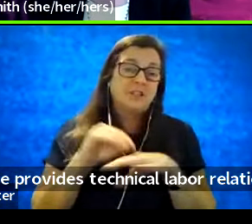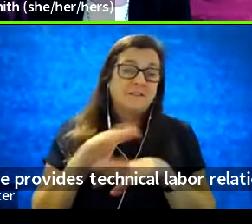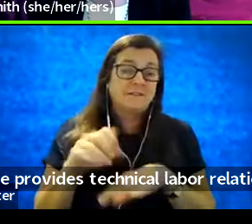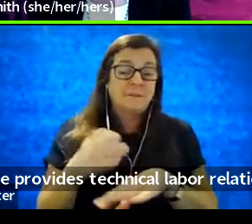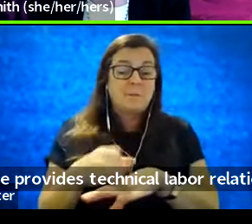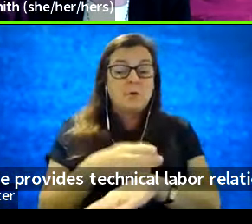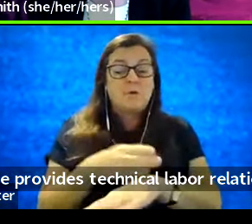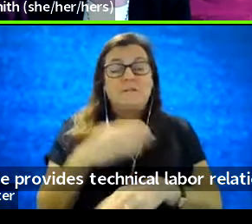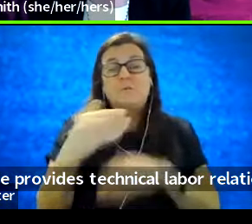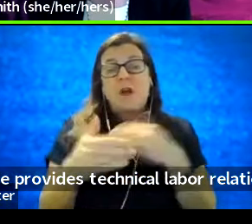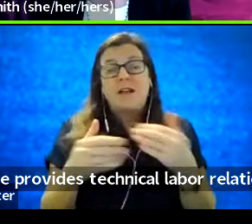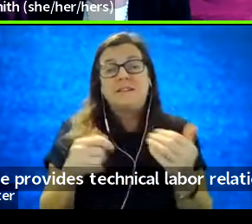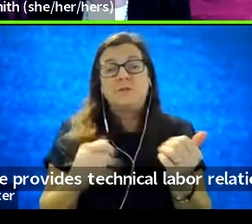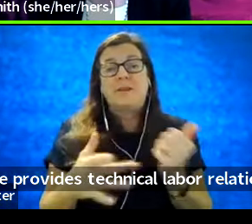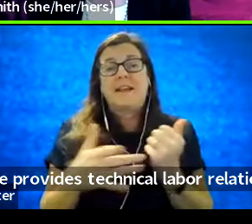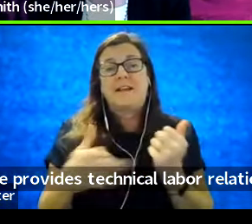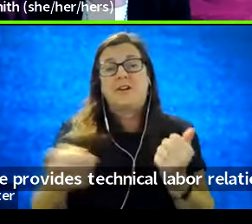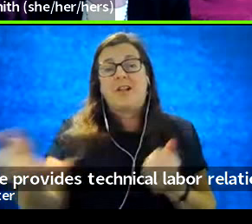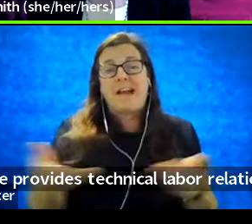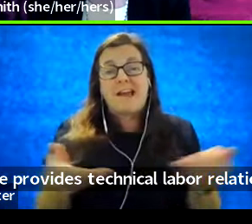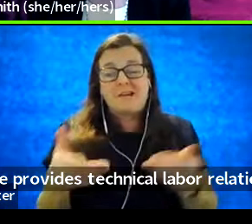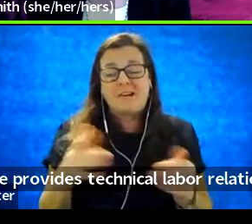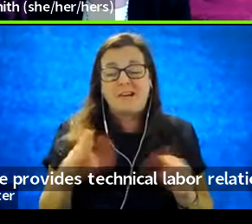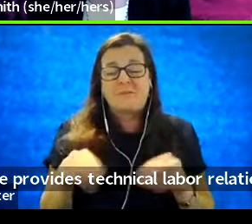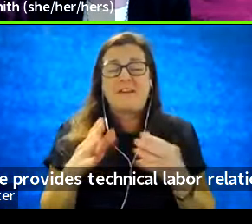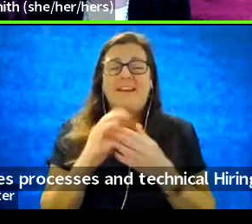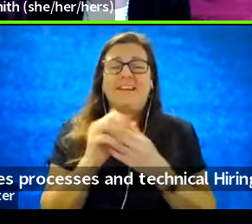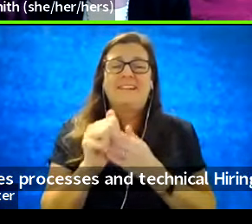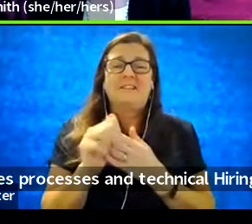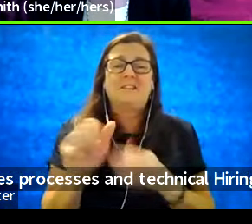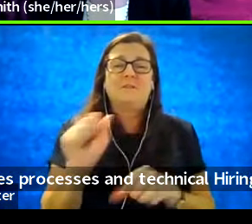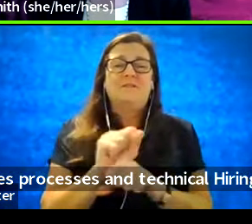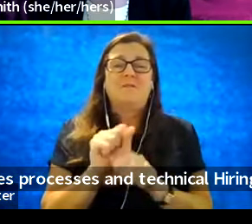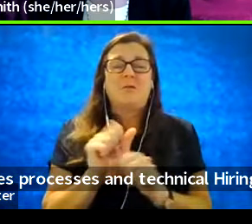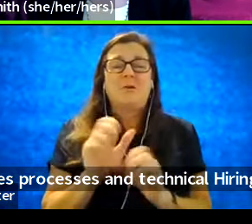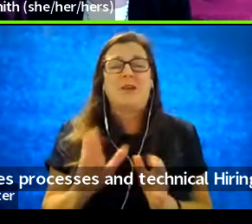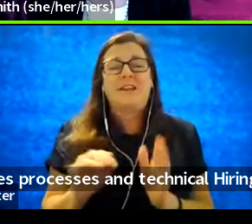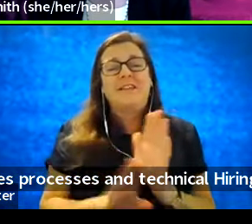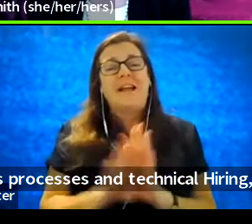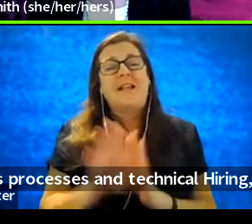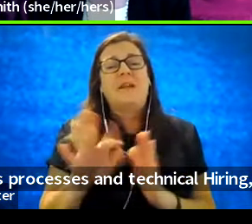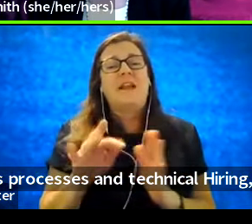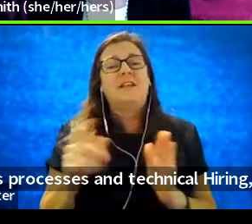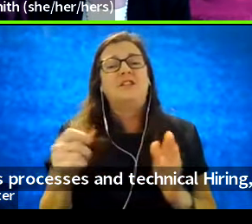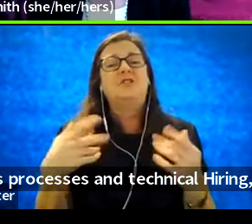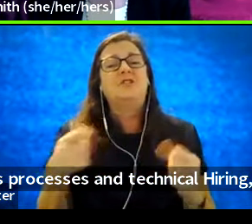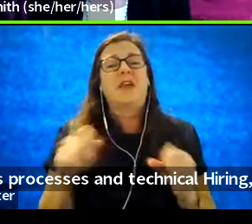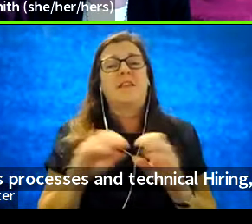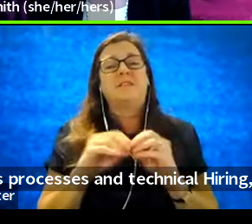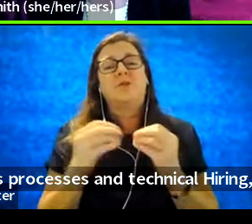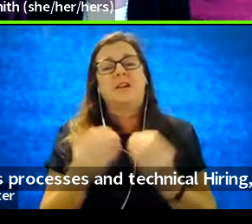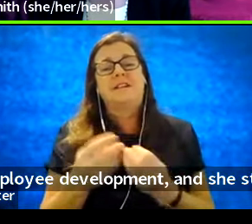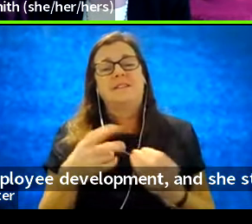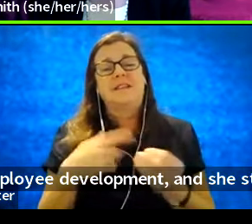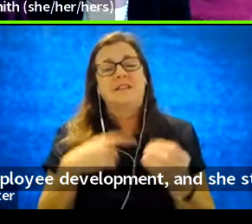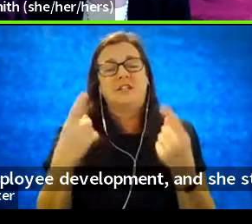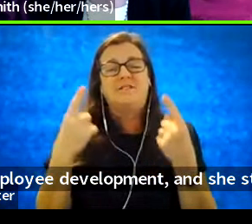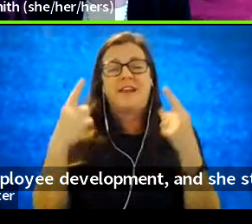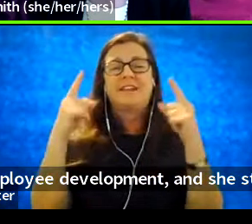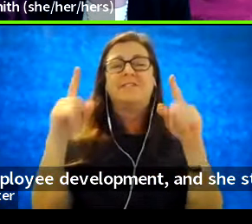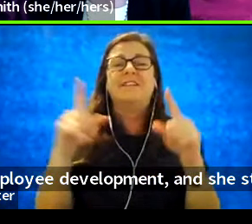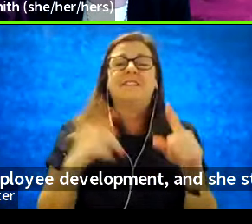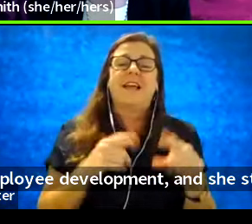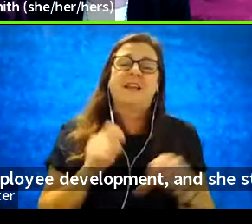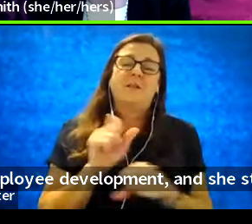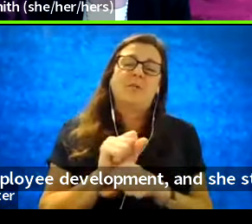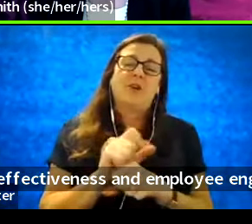processes in technical hiring, providing leadership employee development, and she strengthens organizational effectiveness and